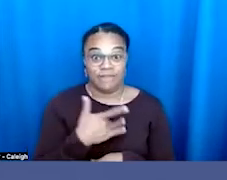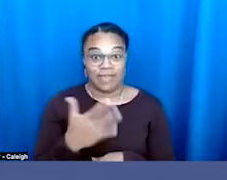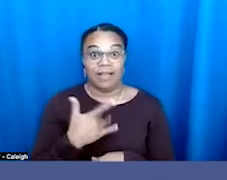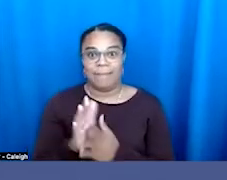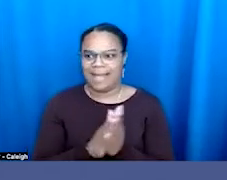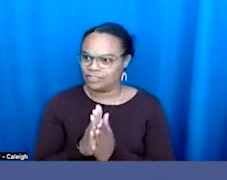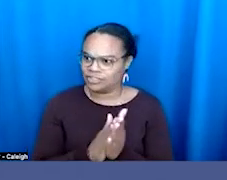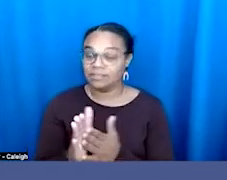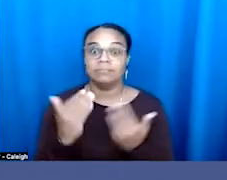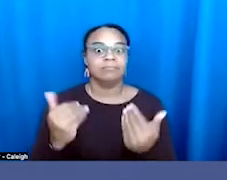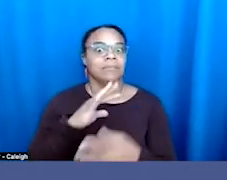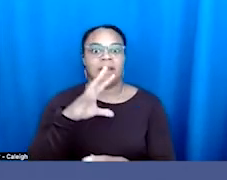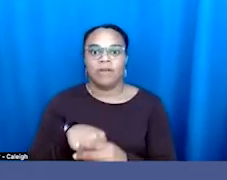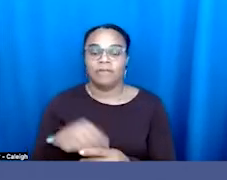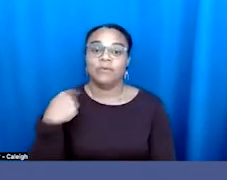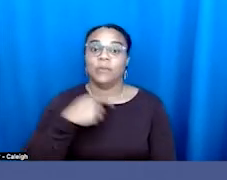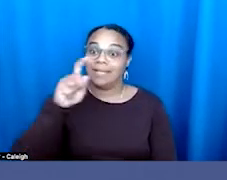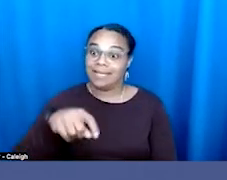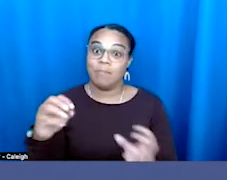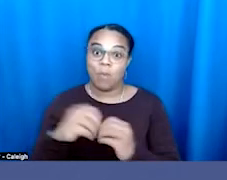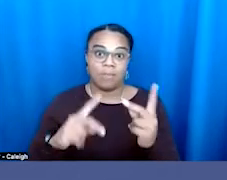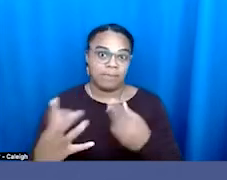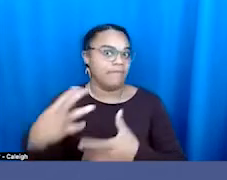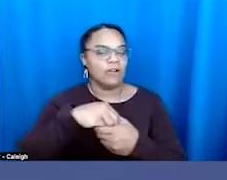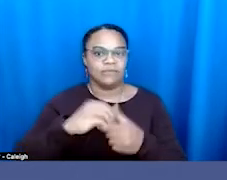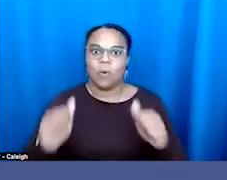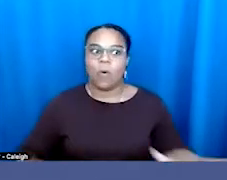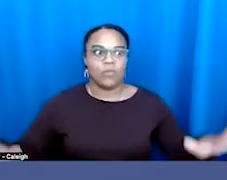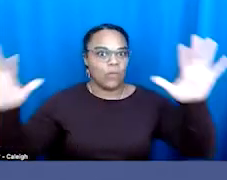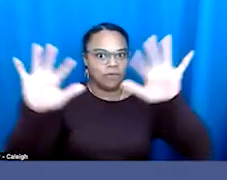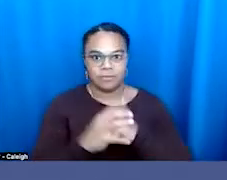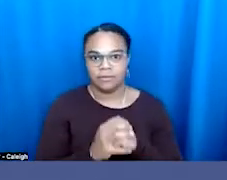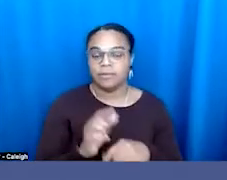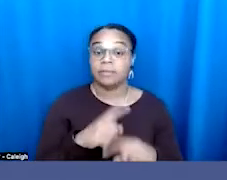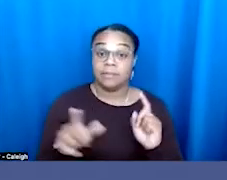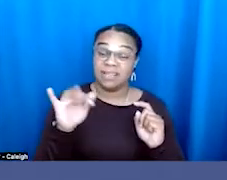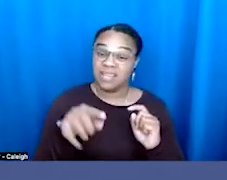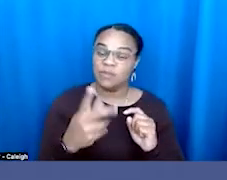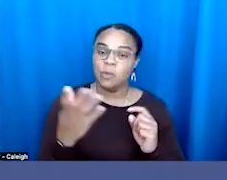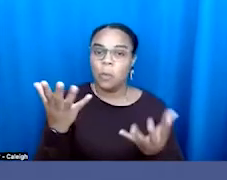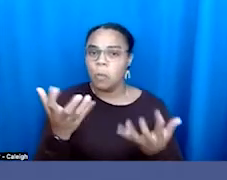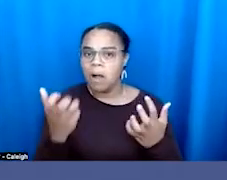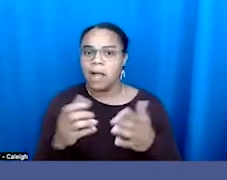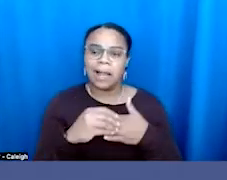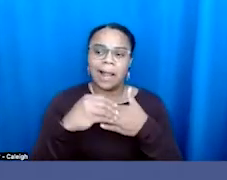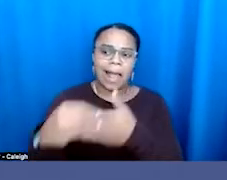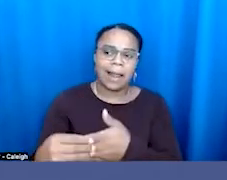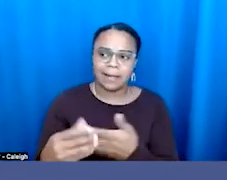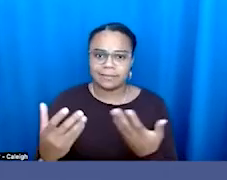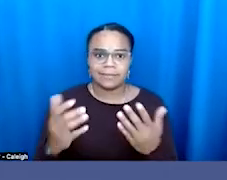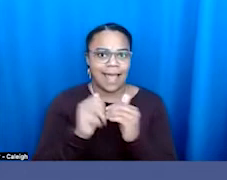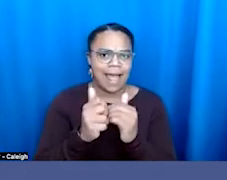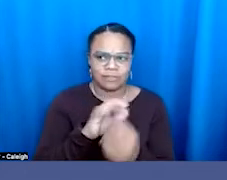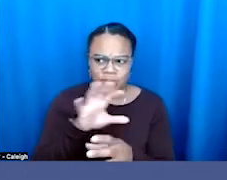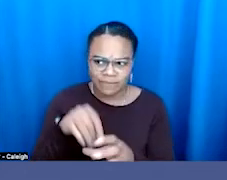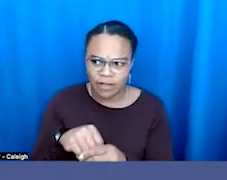involved there. We need more hands on deck everywhere. But if you're looking for direction on how to get involved, voting is a